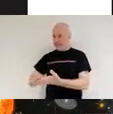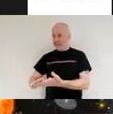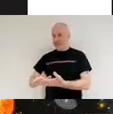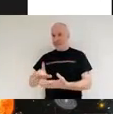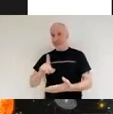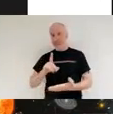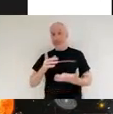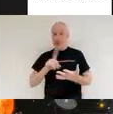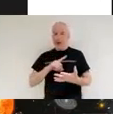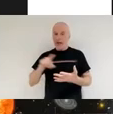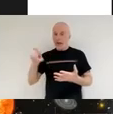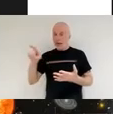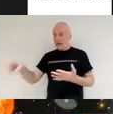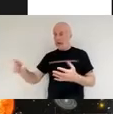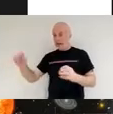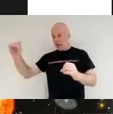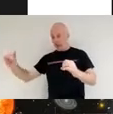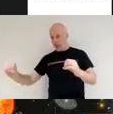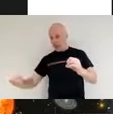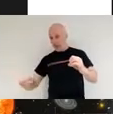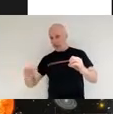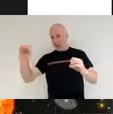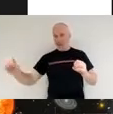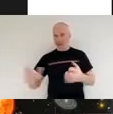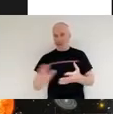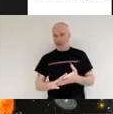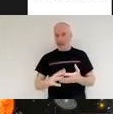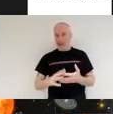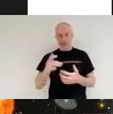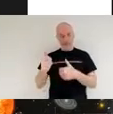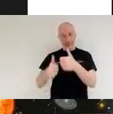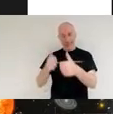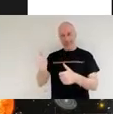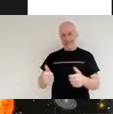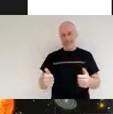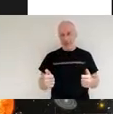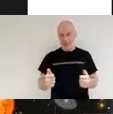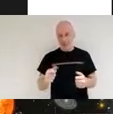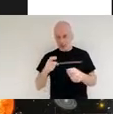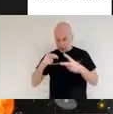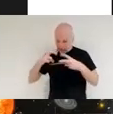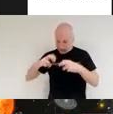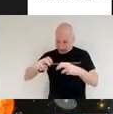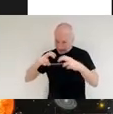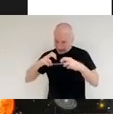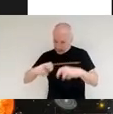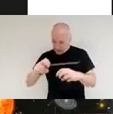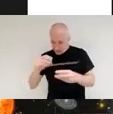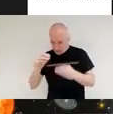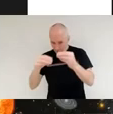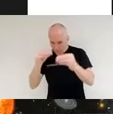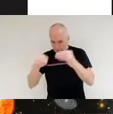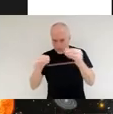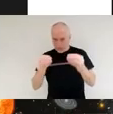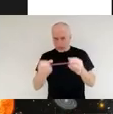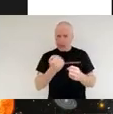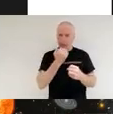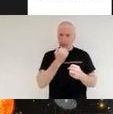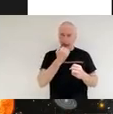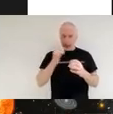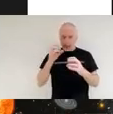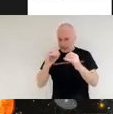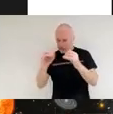well done to the uh flight dynamic uh analysts who worked out those calculations by the way spot on